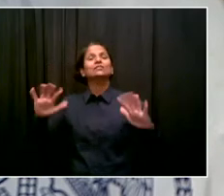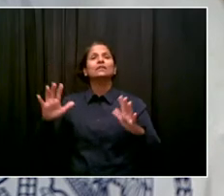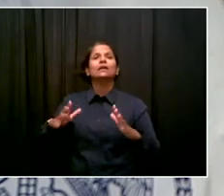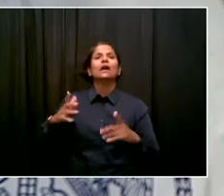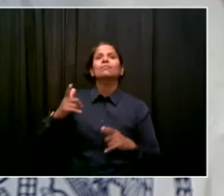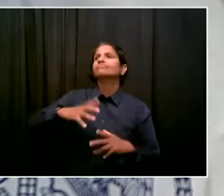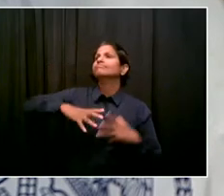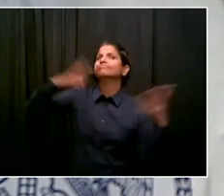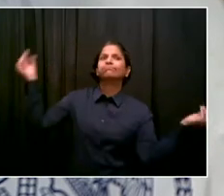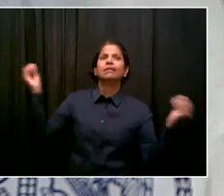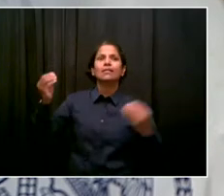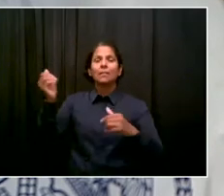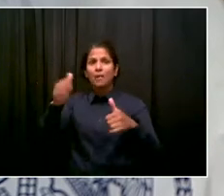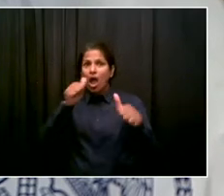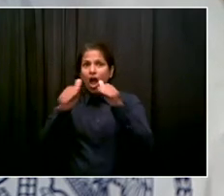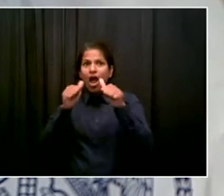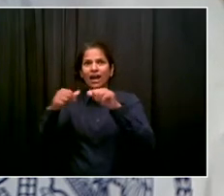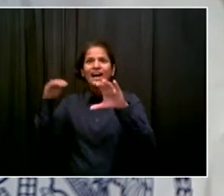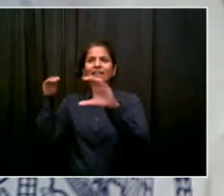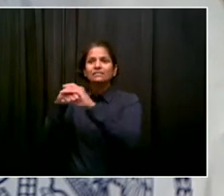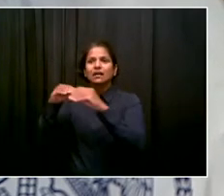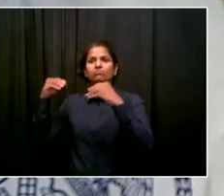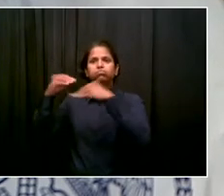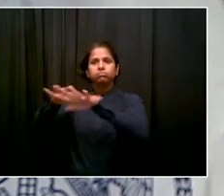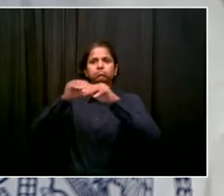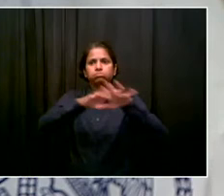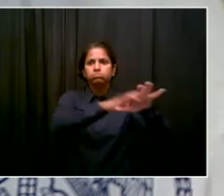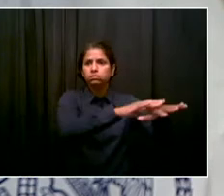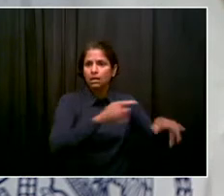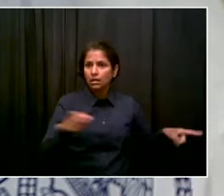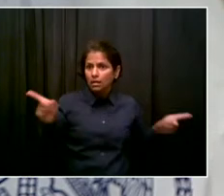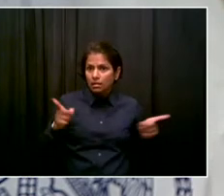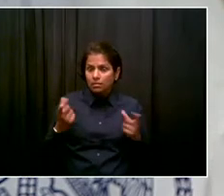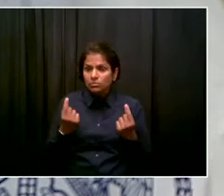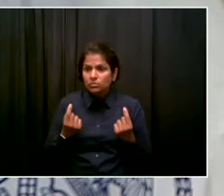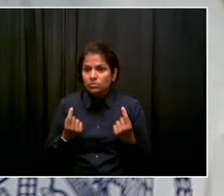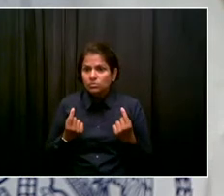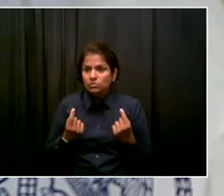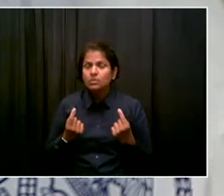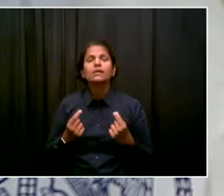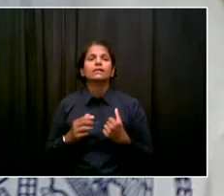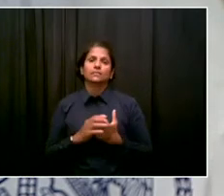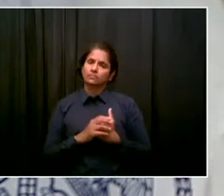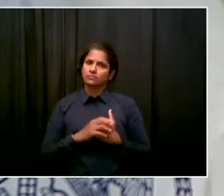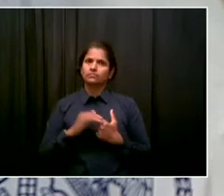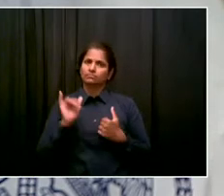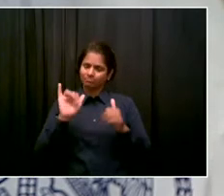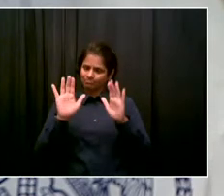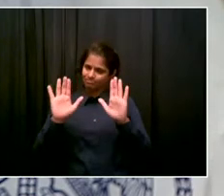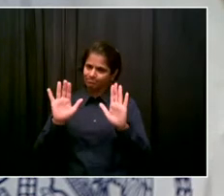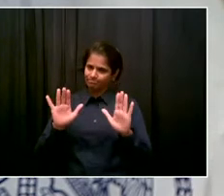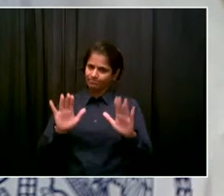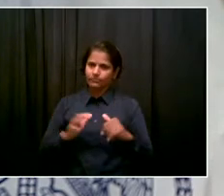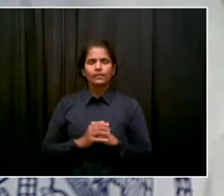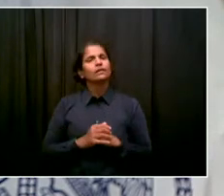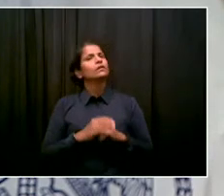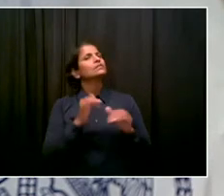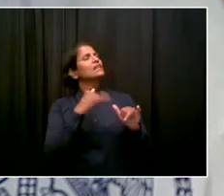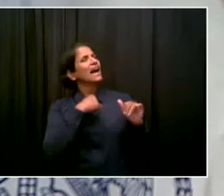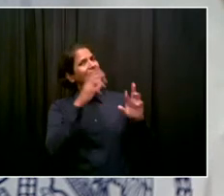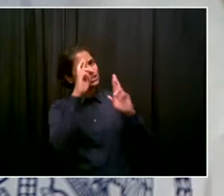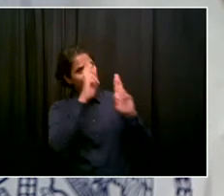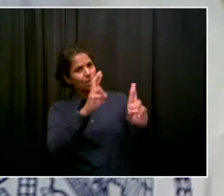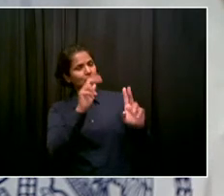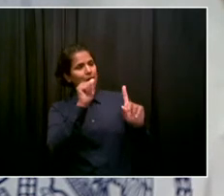to prognosticate about different developments in the race. I have a lot of respect for AOC. But again, there's a lot of moving